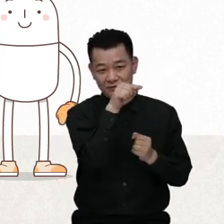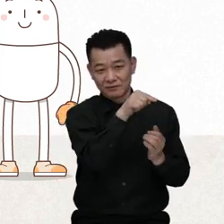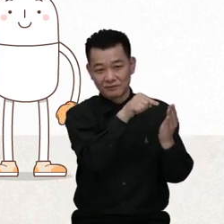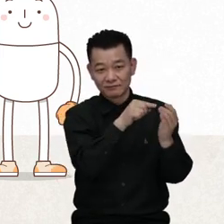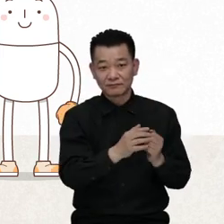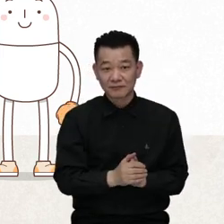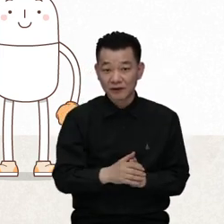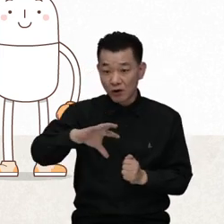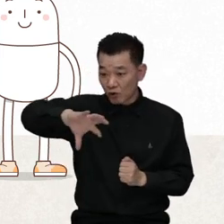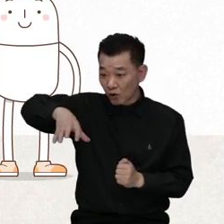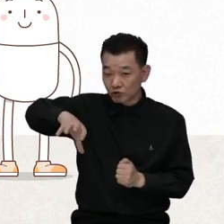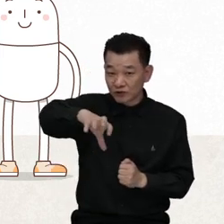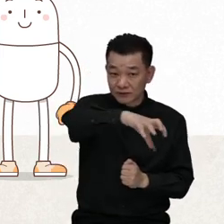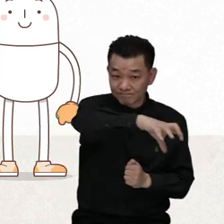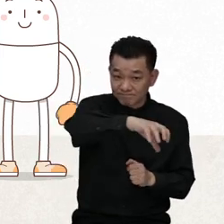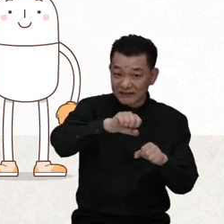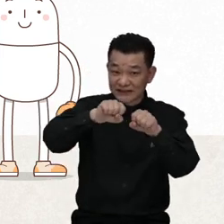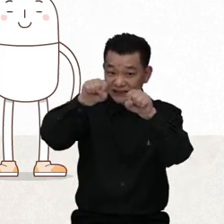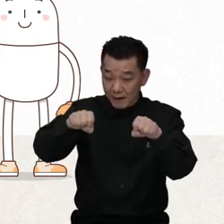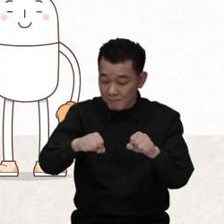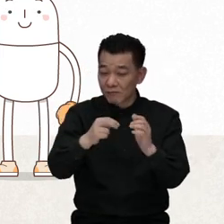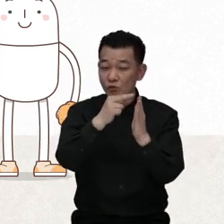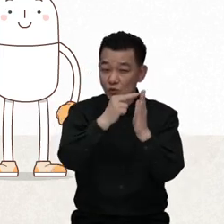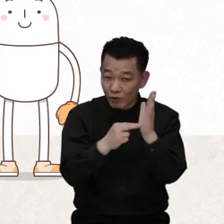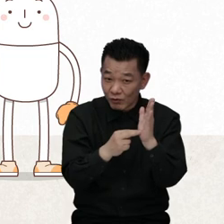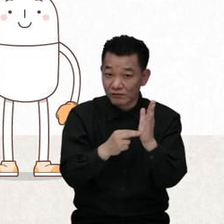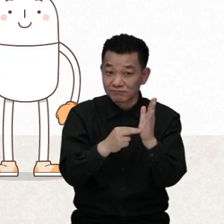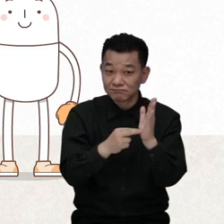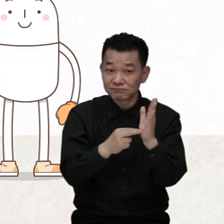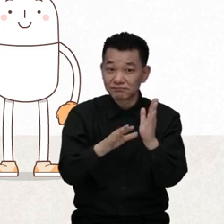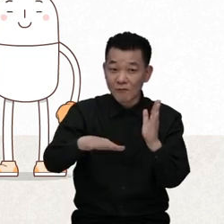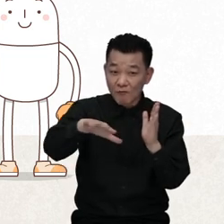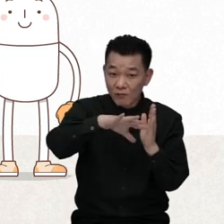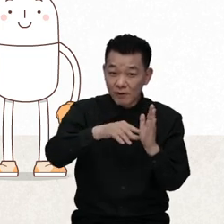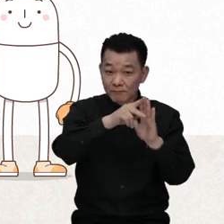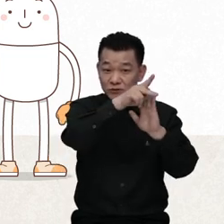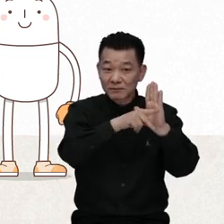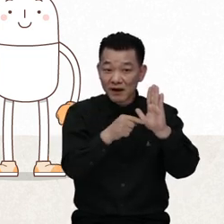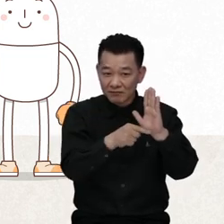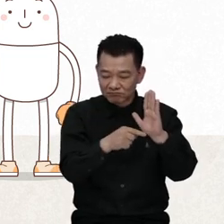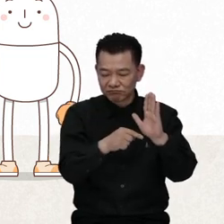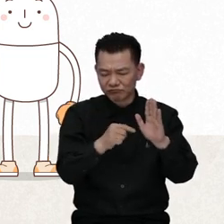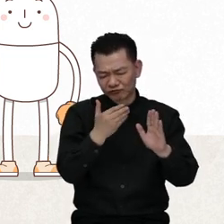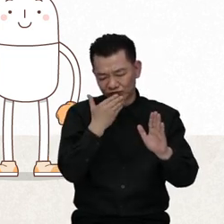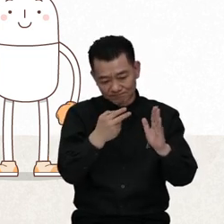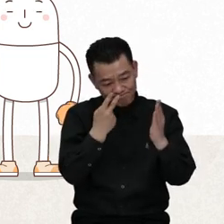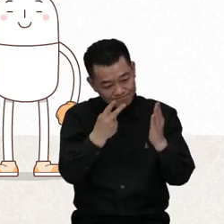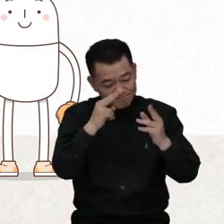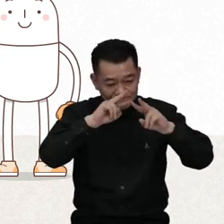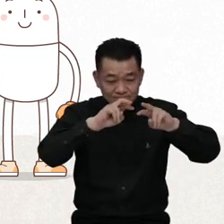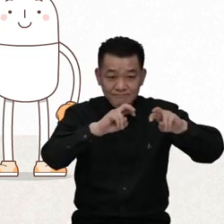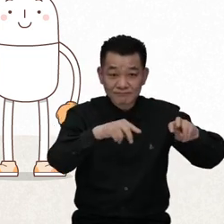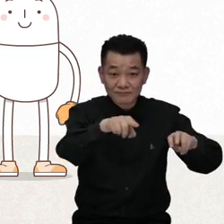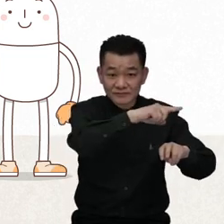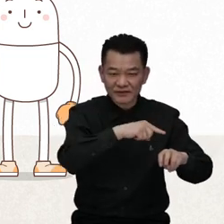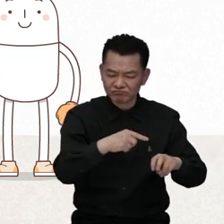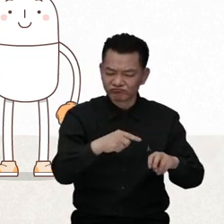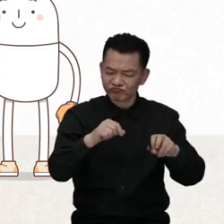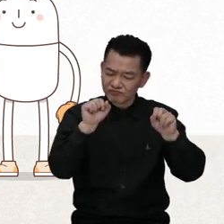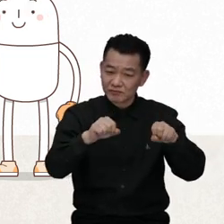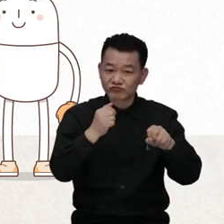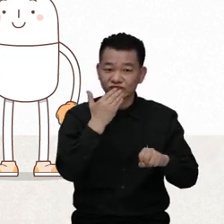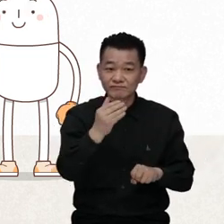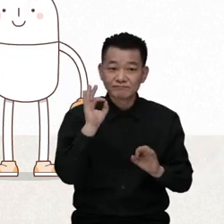and it can be used to review whether the principles are realized in connection with laws and system of each state party.